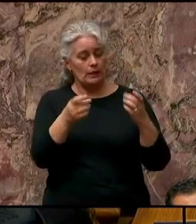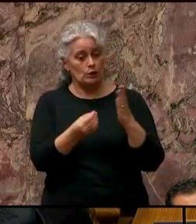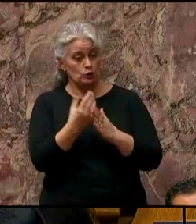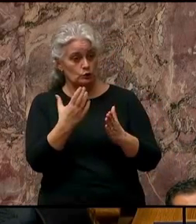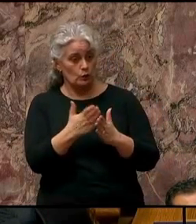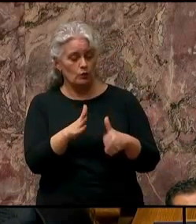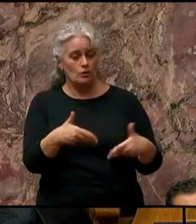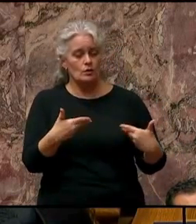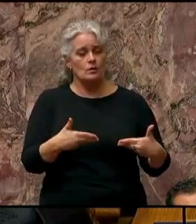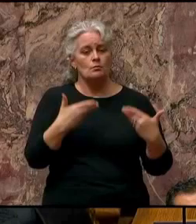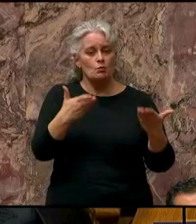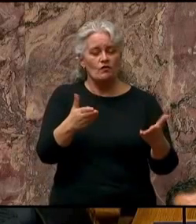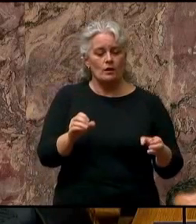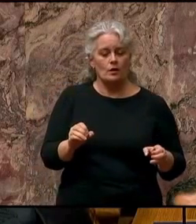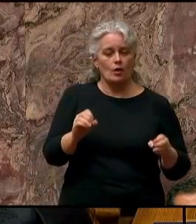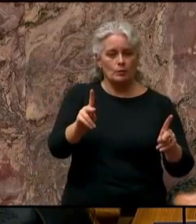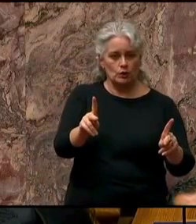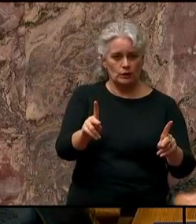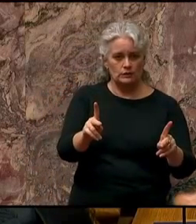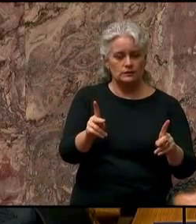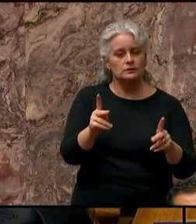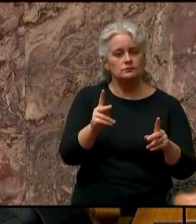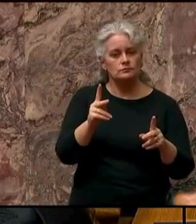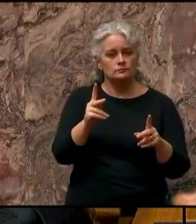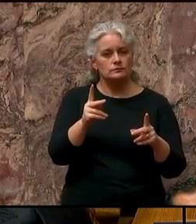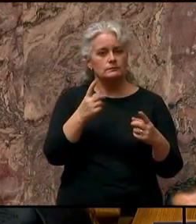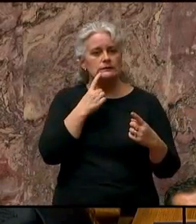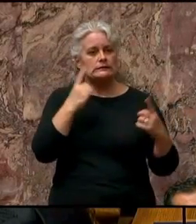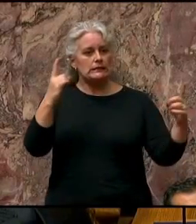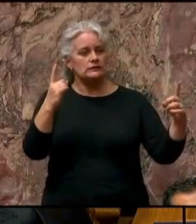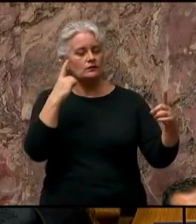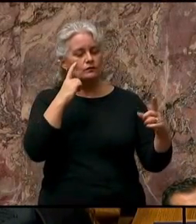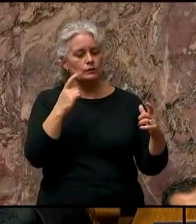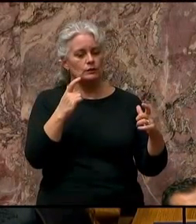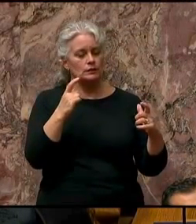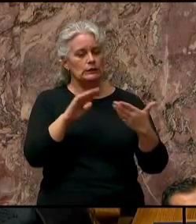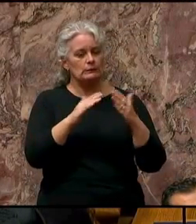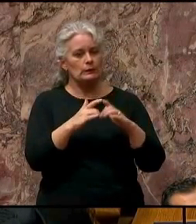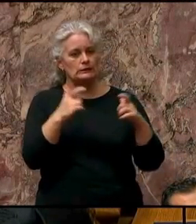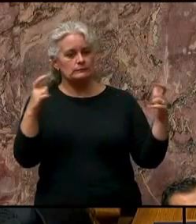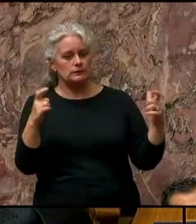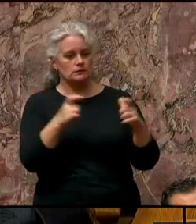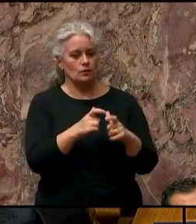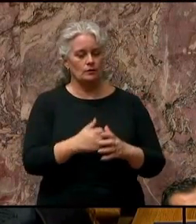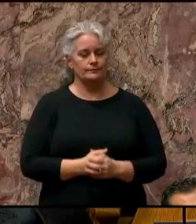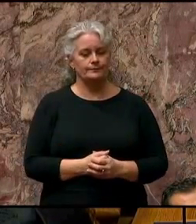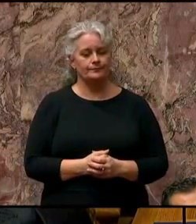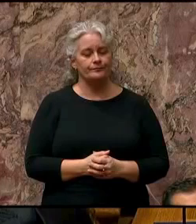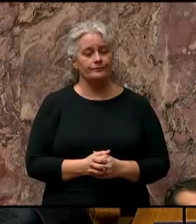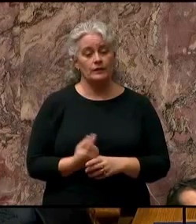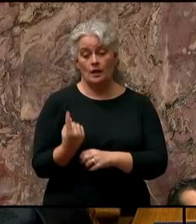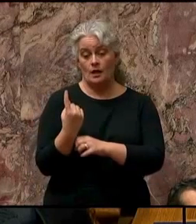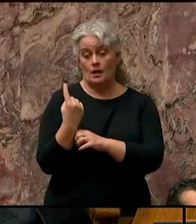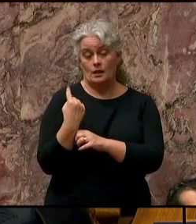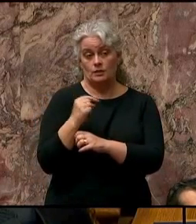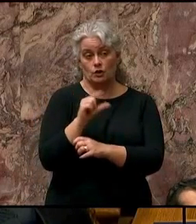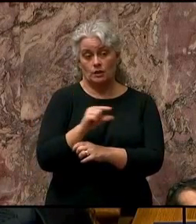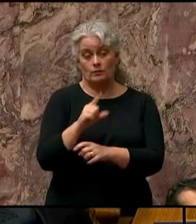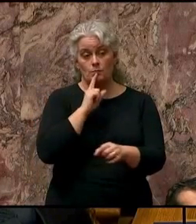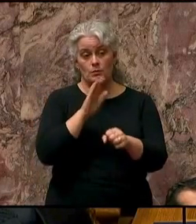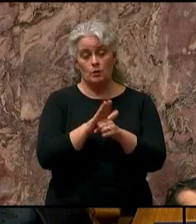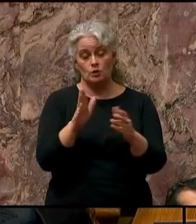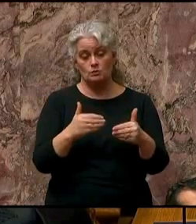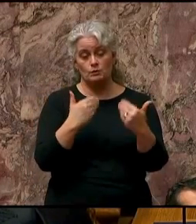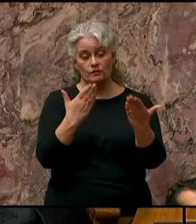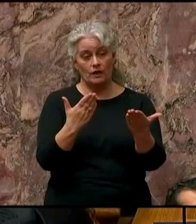and meet its full potential in communities big and small. Last year, your government promised to present